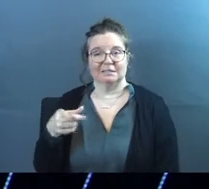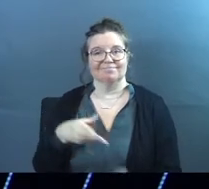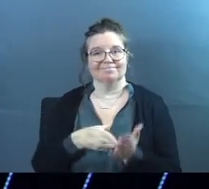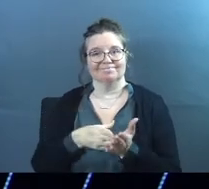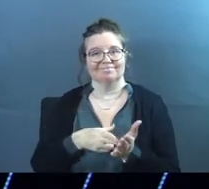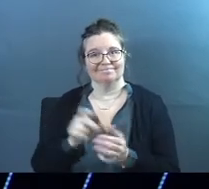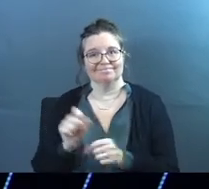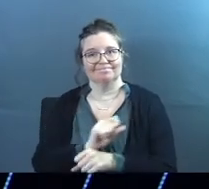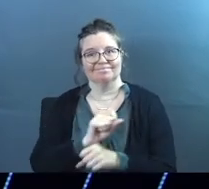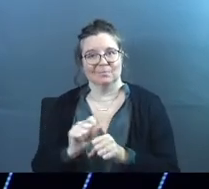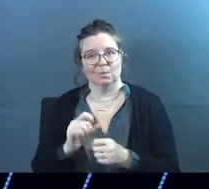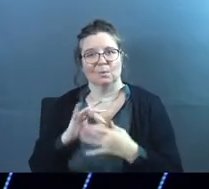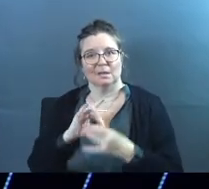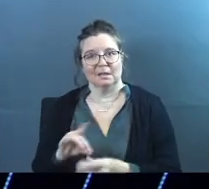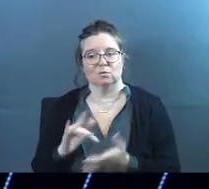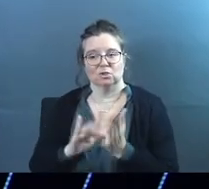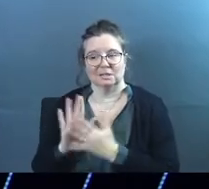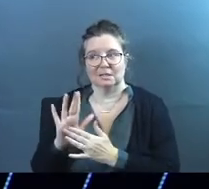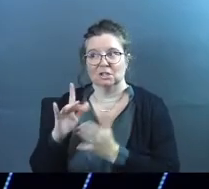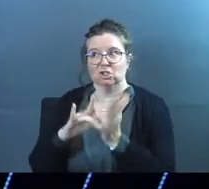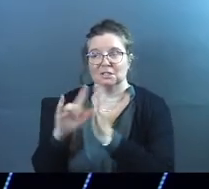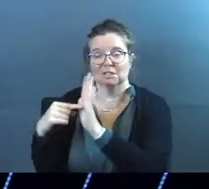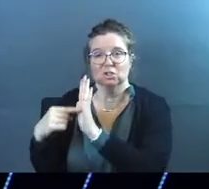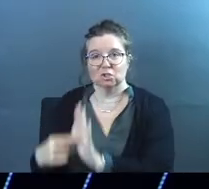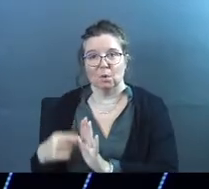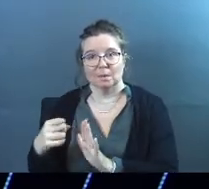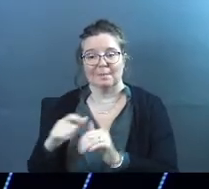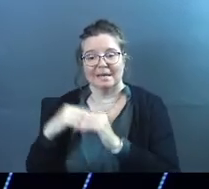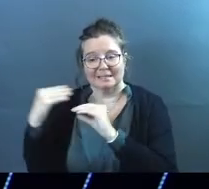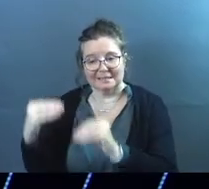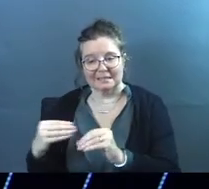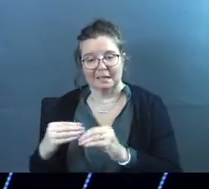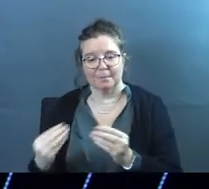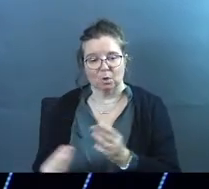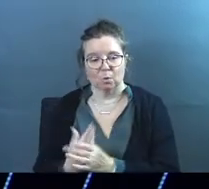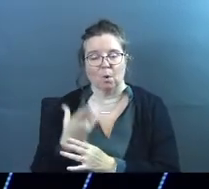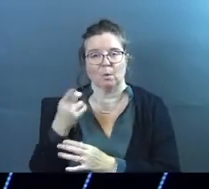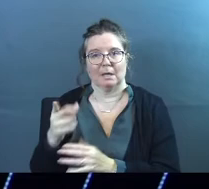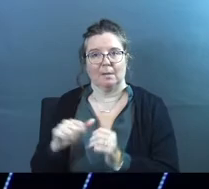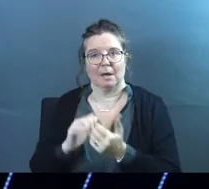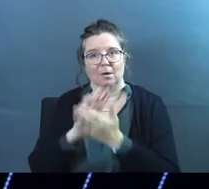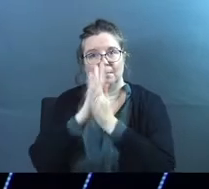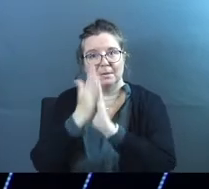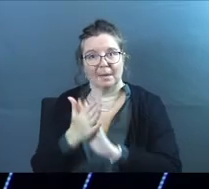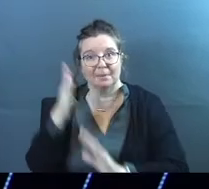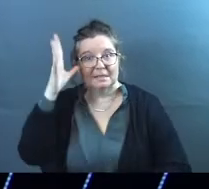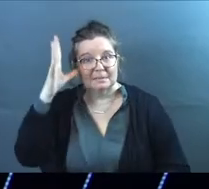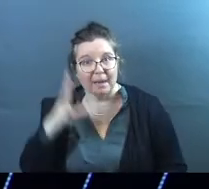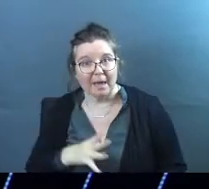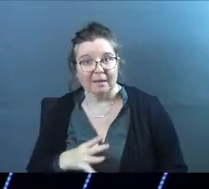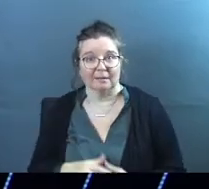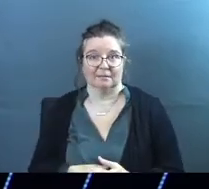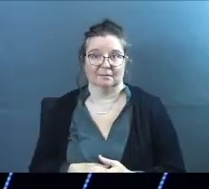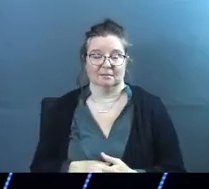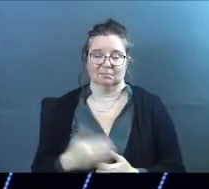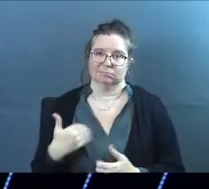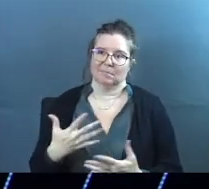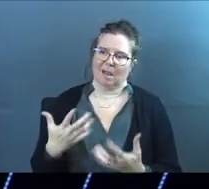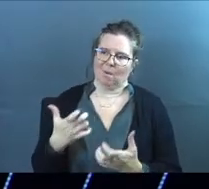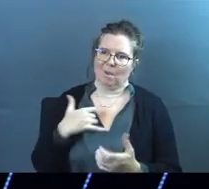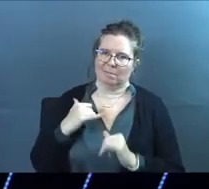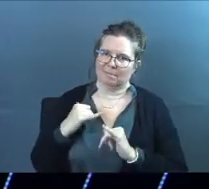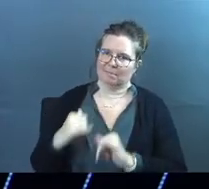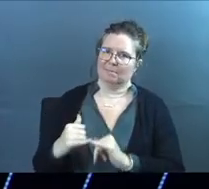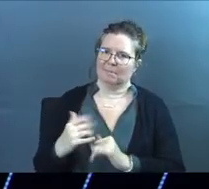in authentic relationship with Jesus. Jesus is showing him and teaching him and growing him how to become this man. I want